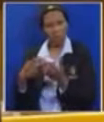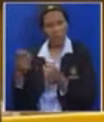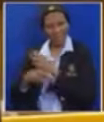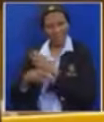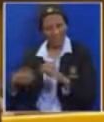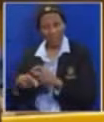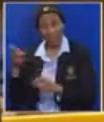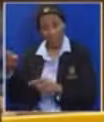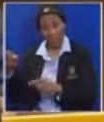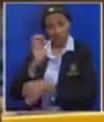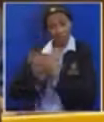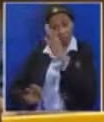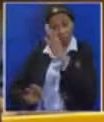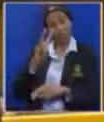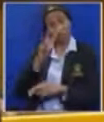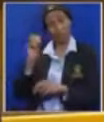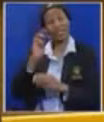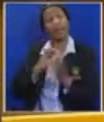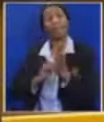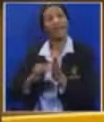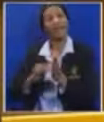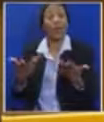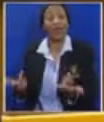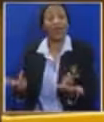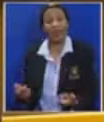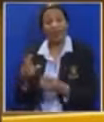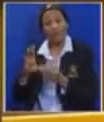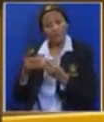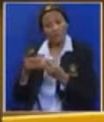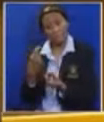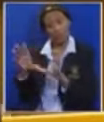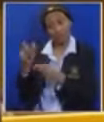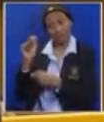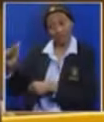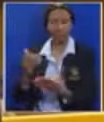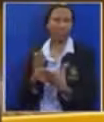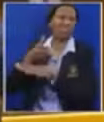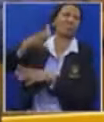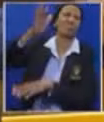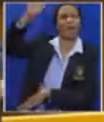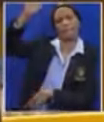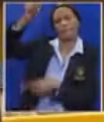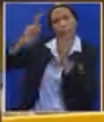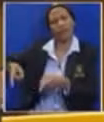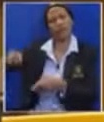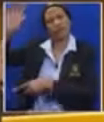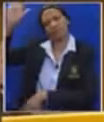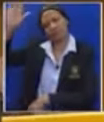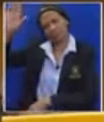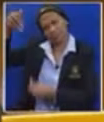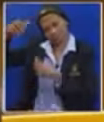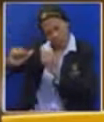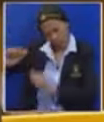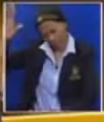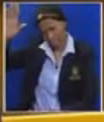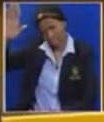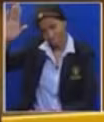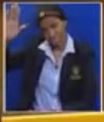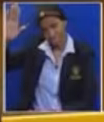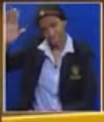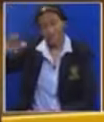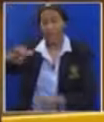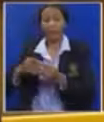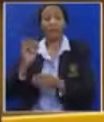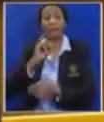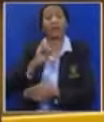million rand is missing from her party accounts at the moment. On a point of that's what she should be telling us. On a point of order, House Chair. I'm ma'am. Will you take your seat,